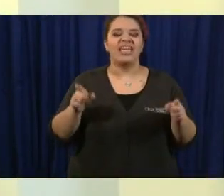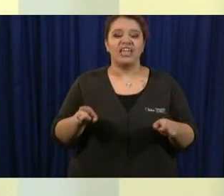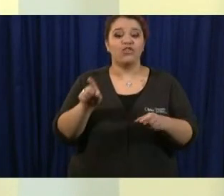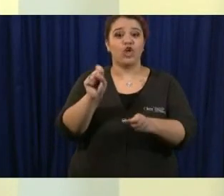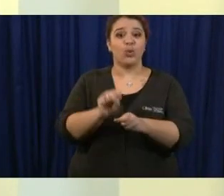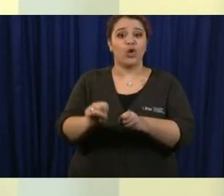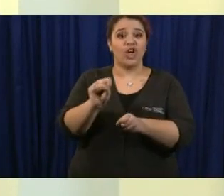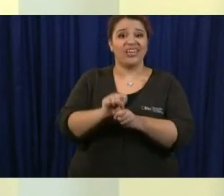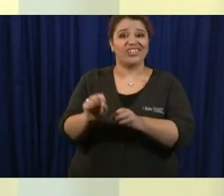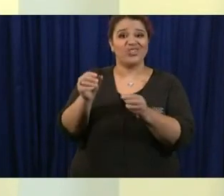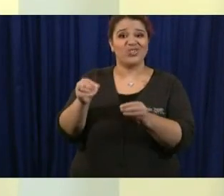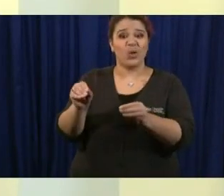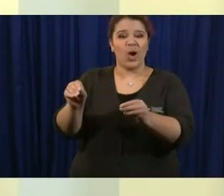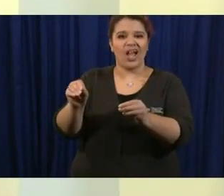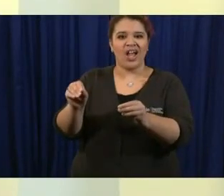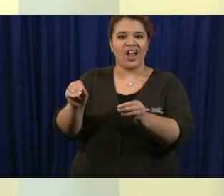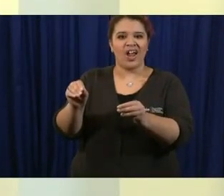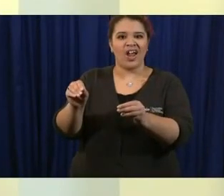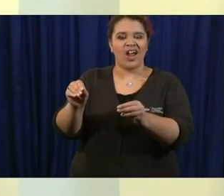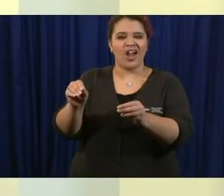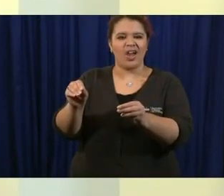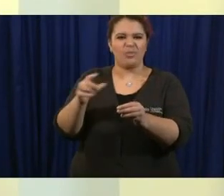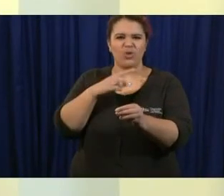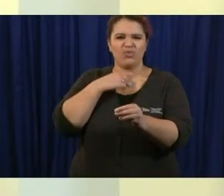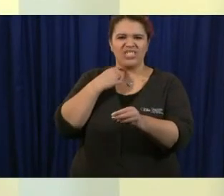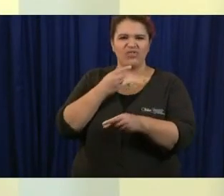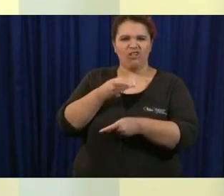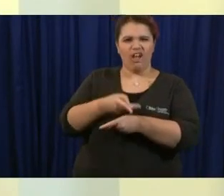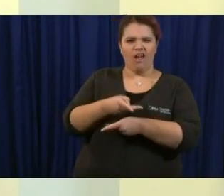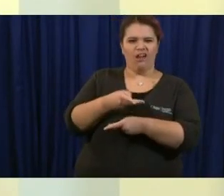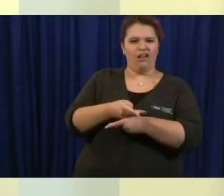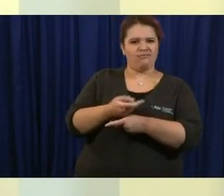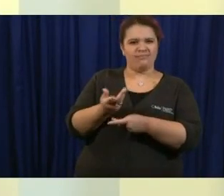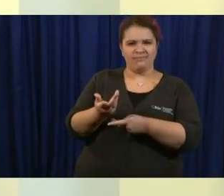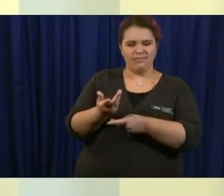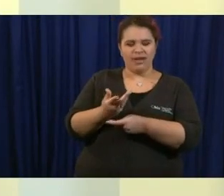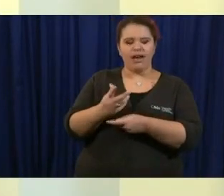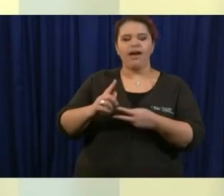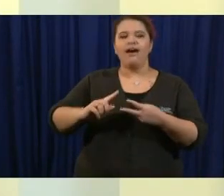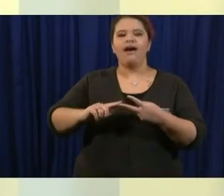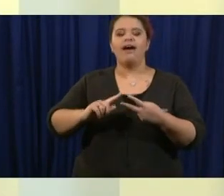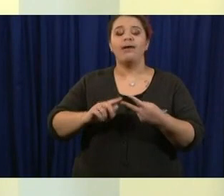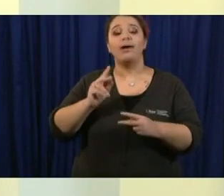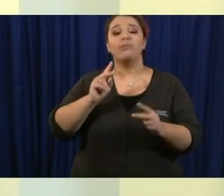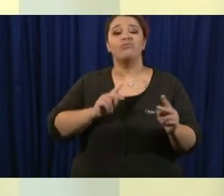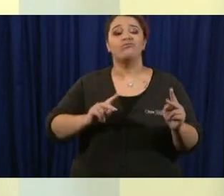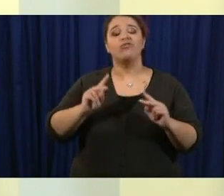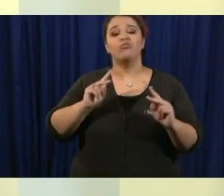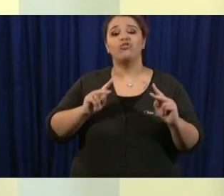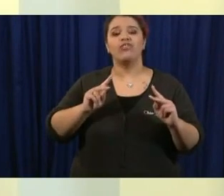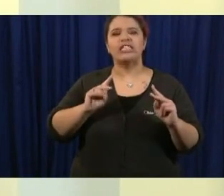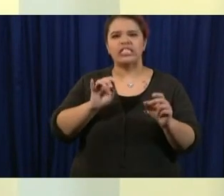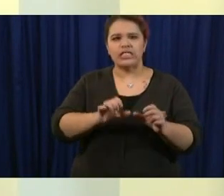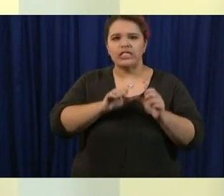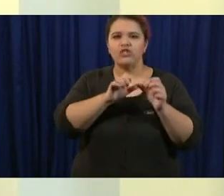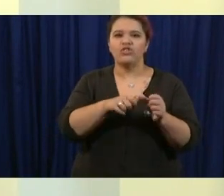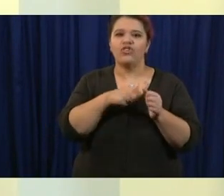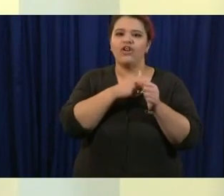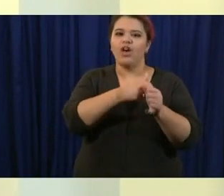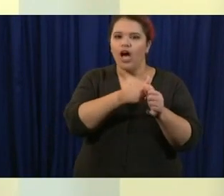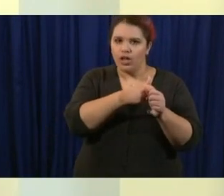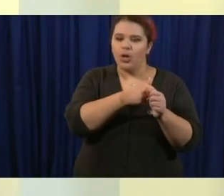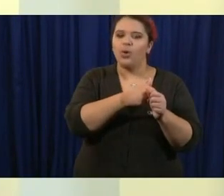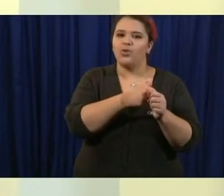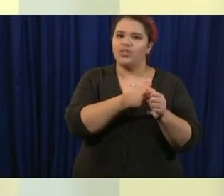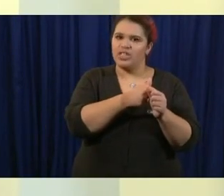a mask and how do we make sure that people continue to do these guidelines when